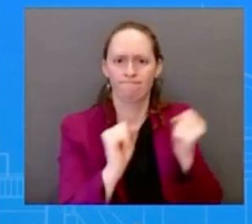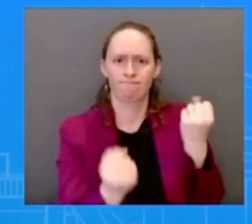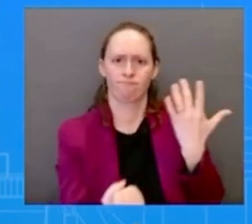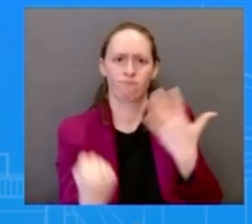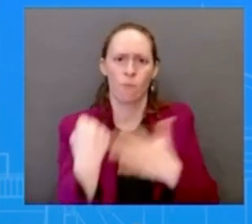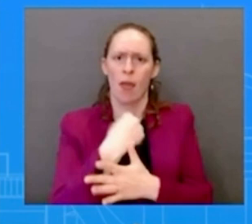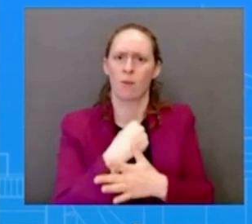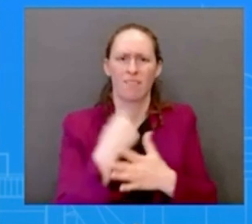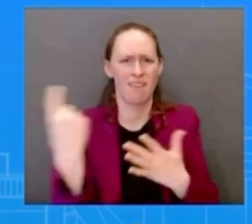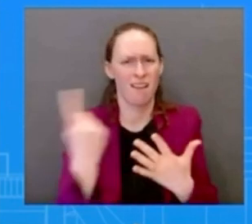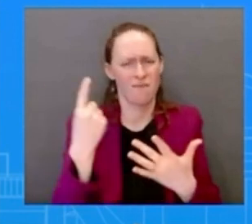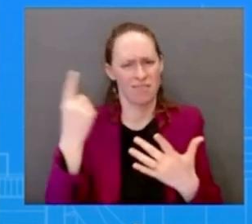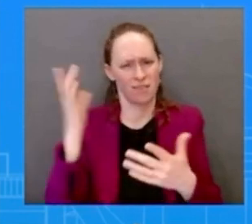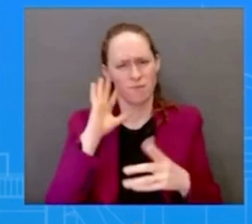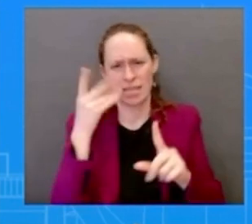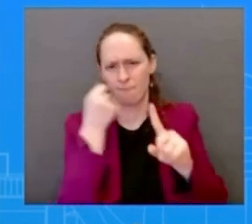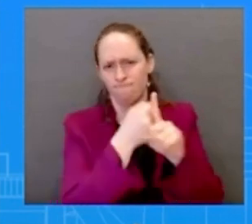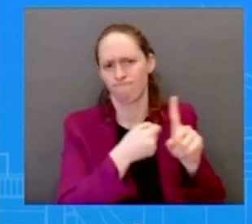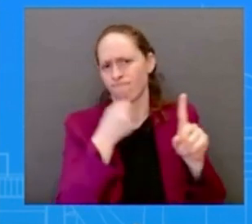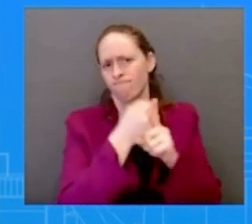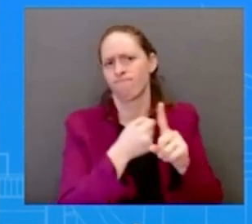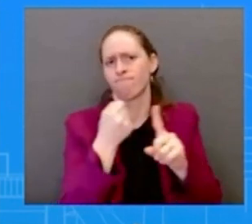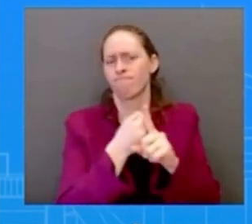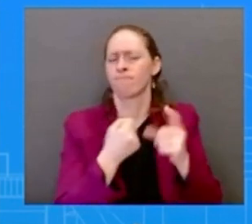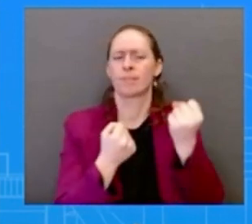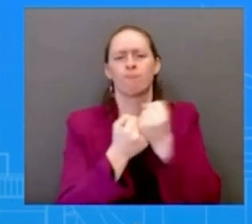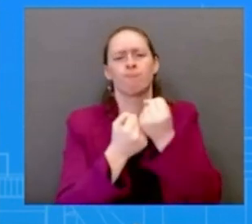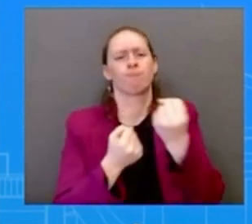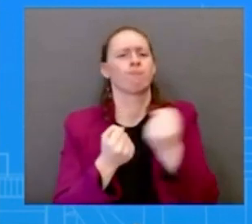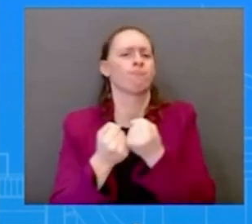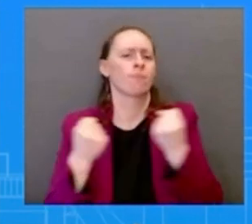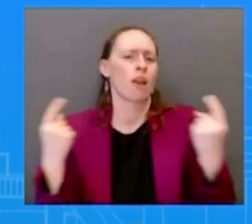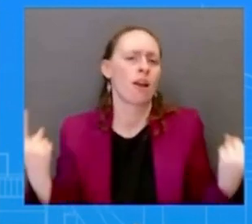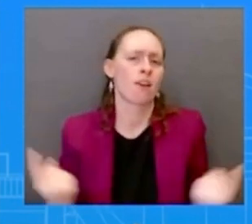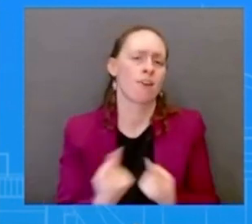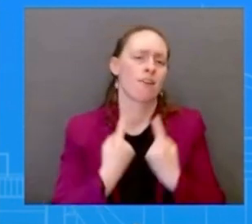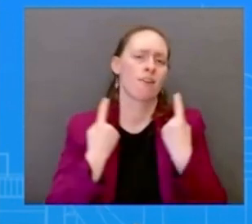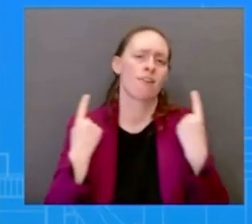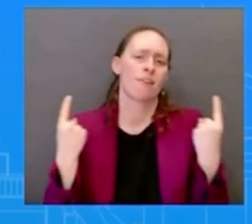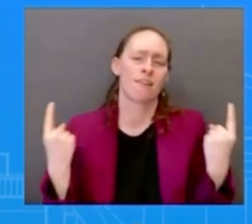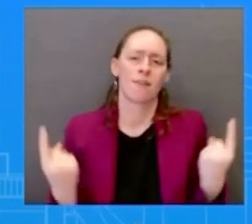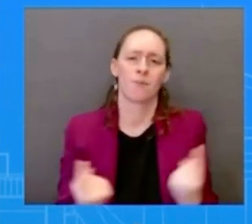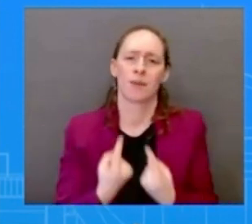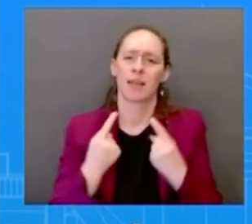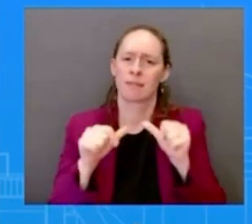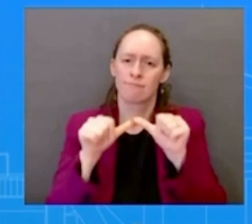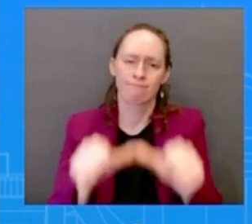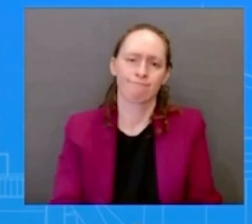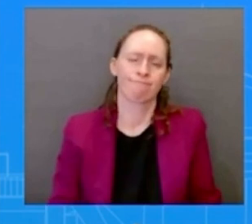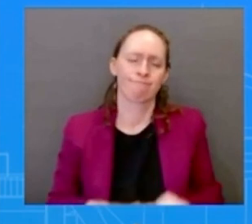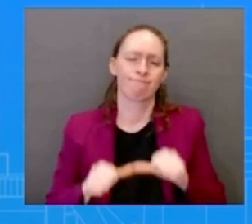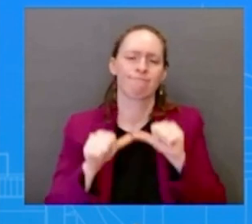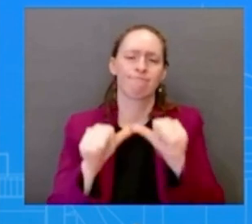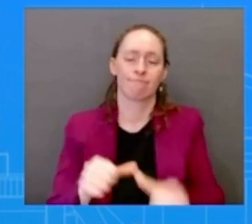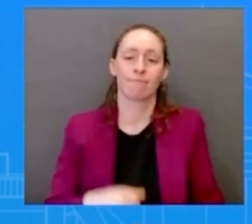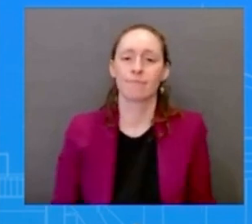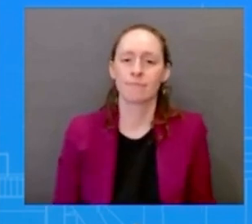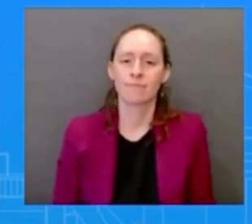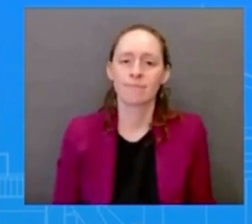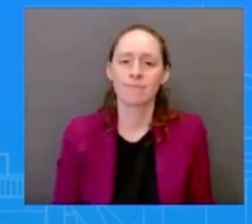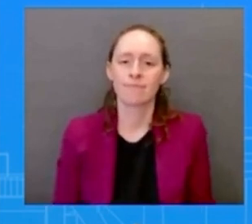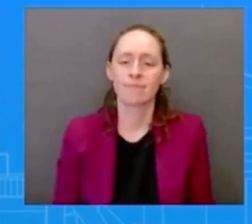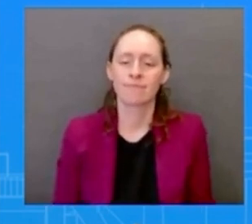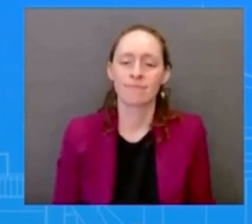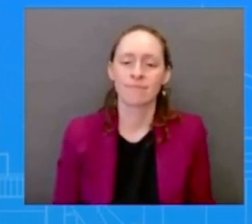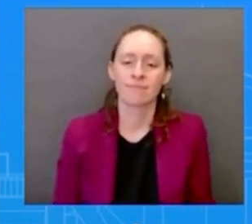white house and we've continued to take action uh since then uh through the hhs and other and doj uh and other